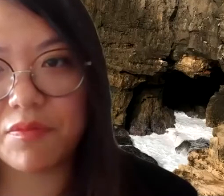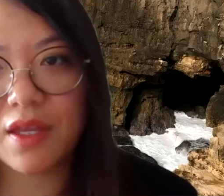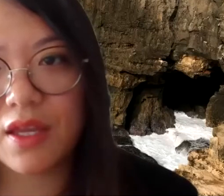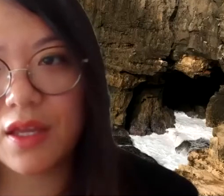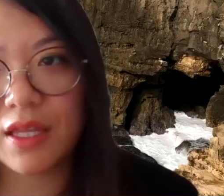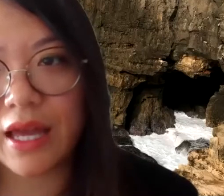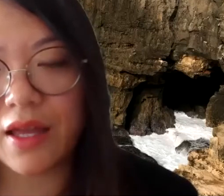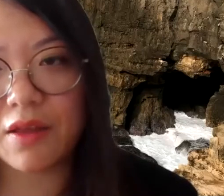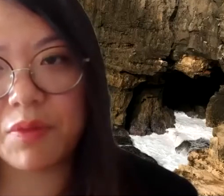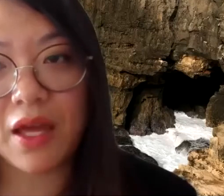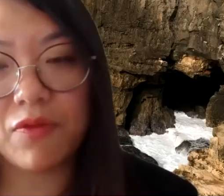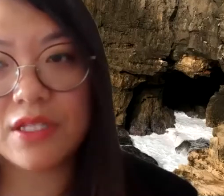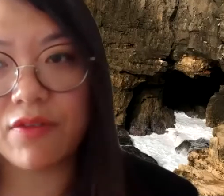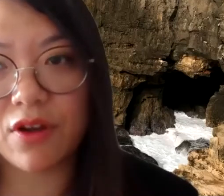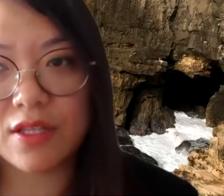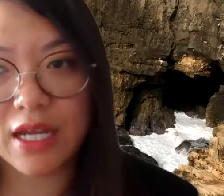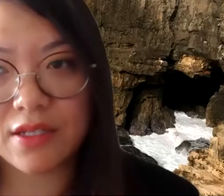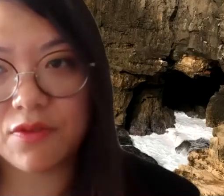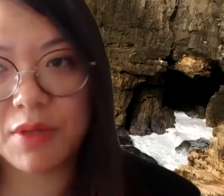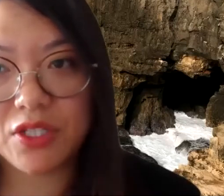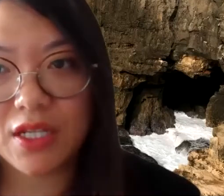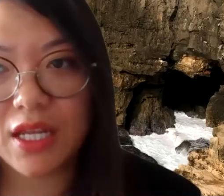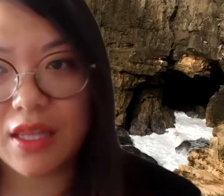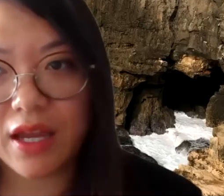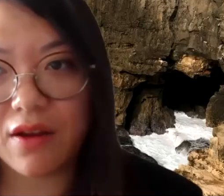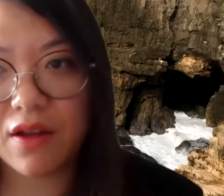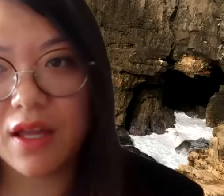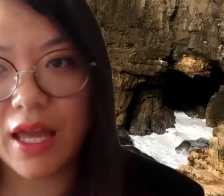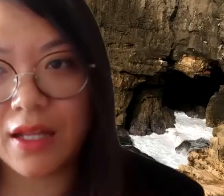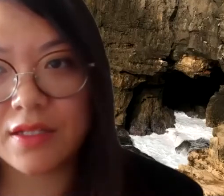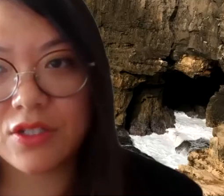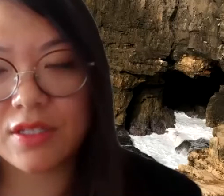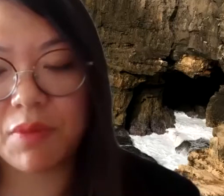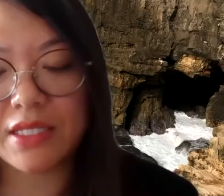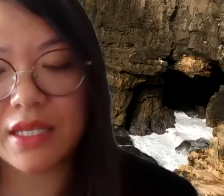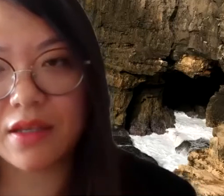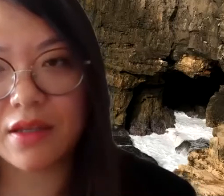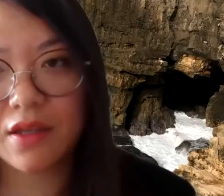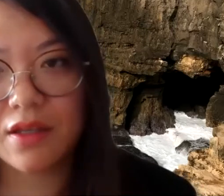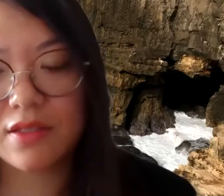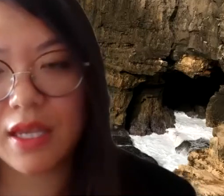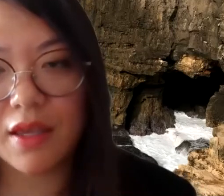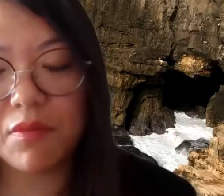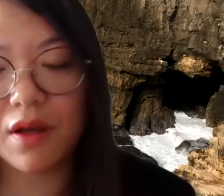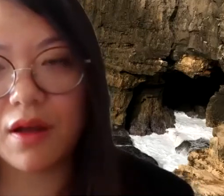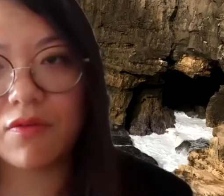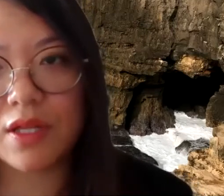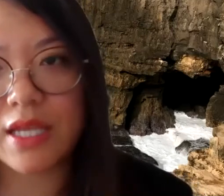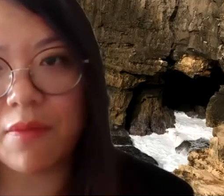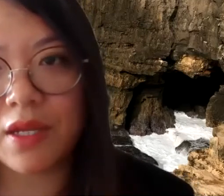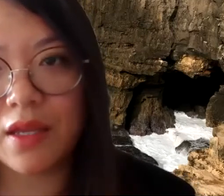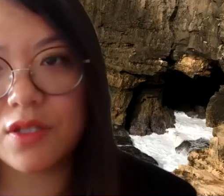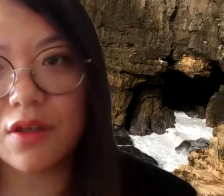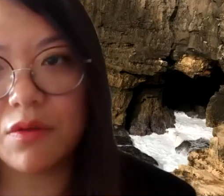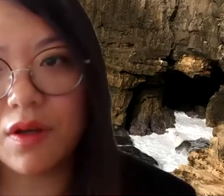then yeah, it'd be helpful to have your contact information in there and just the basic scheme of